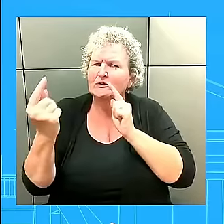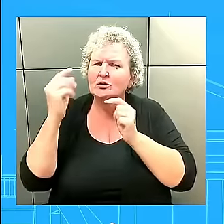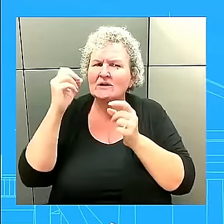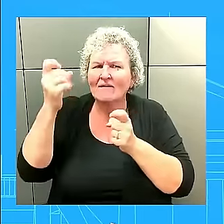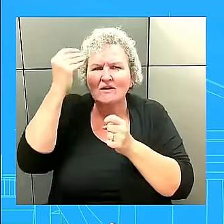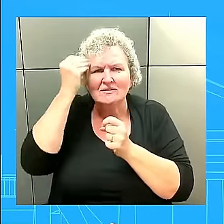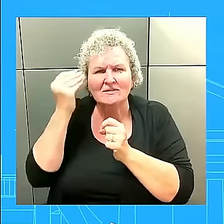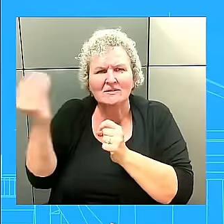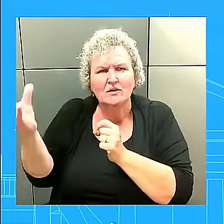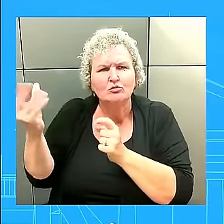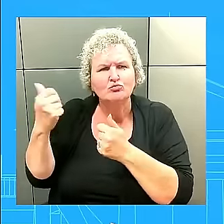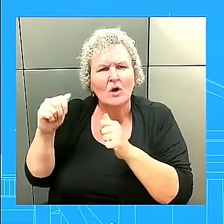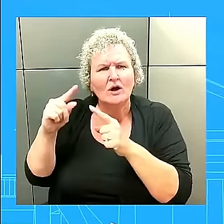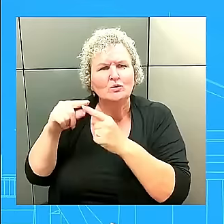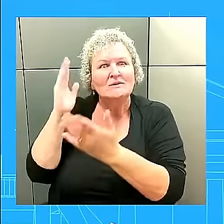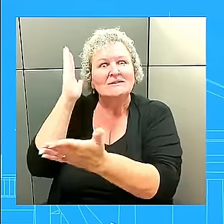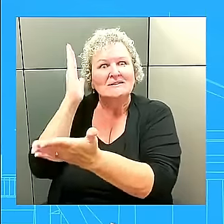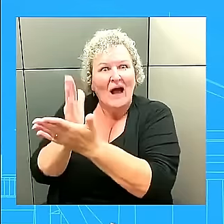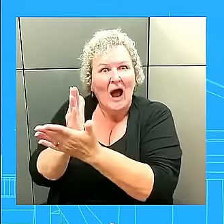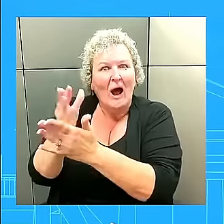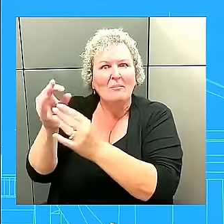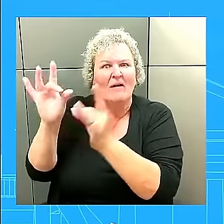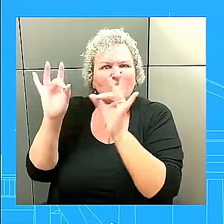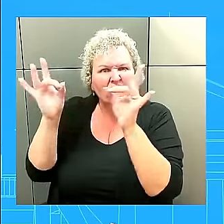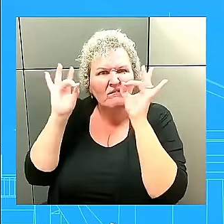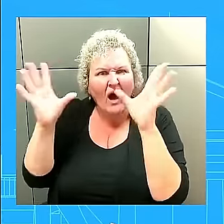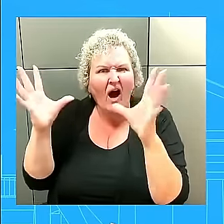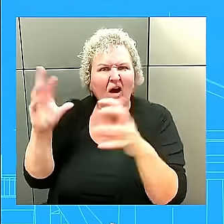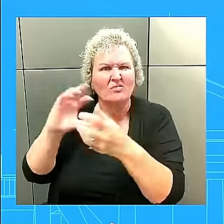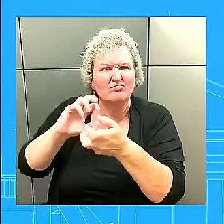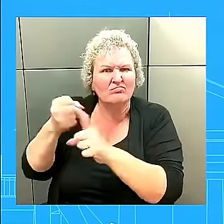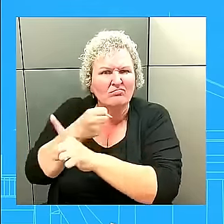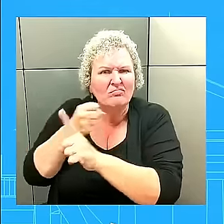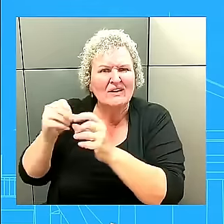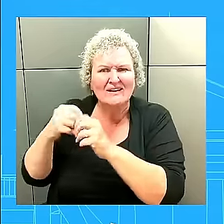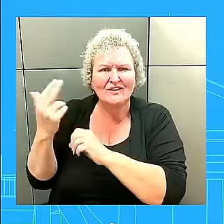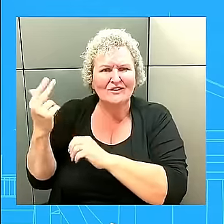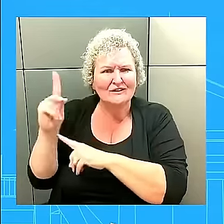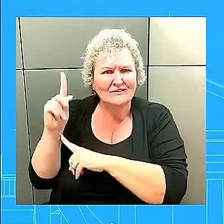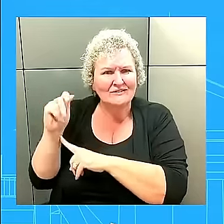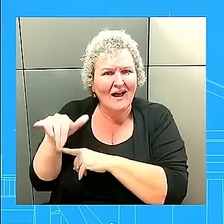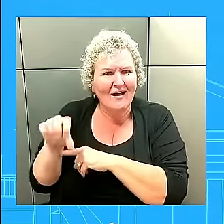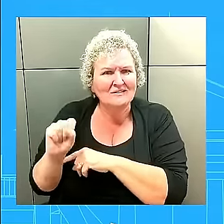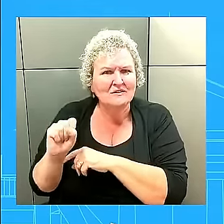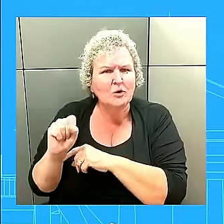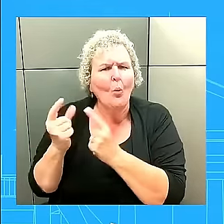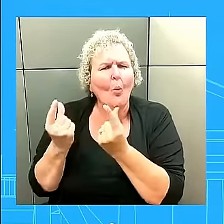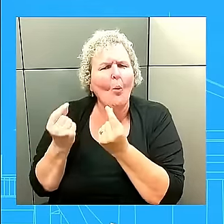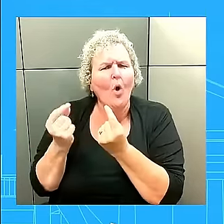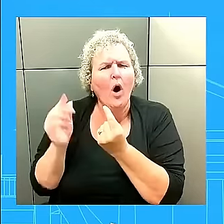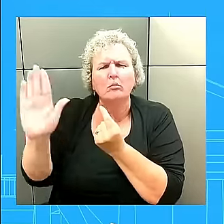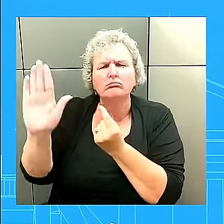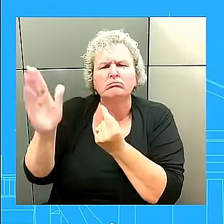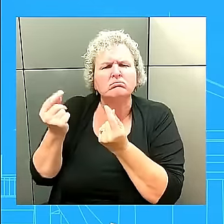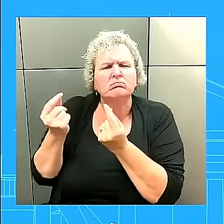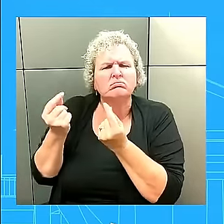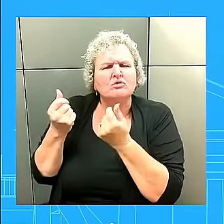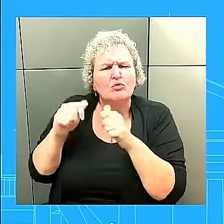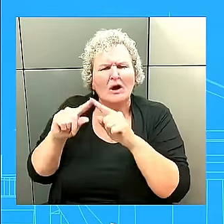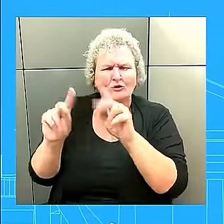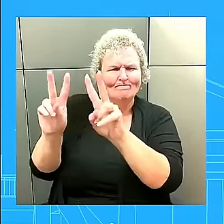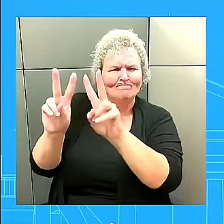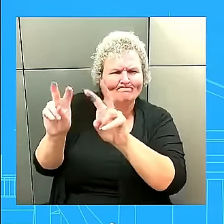assessment. Yeah. What are you doing in preparation? Well, we're working hard across the interagency, as you might expect we would, to share information,